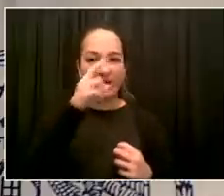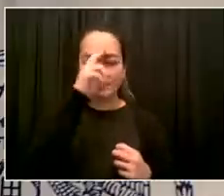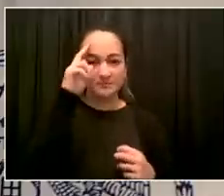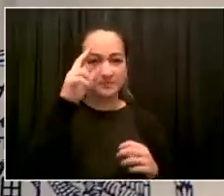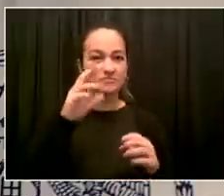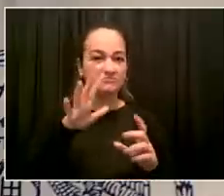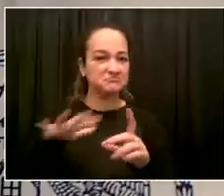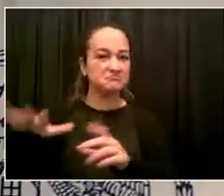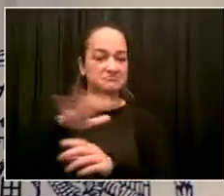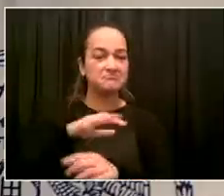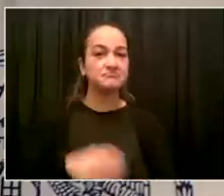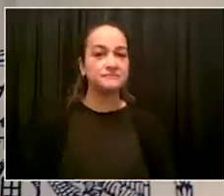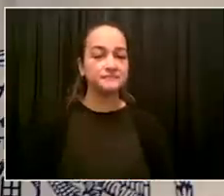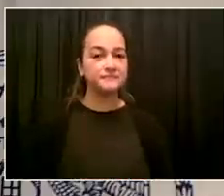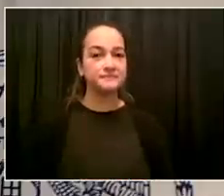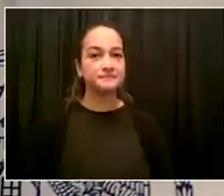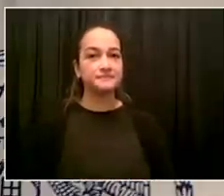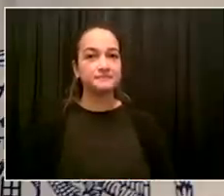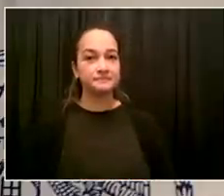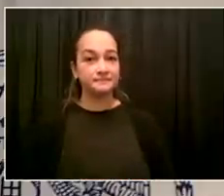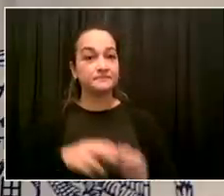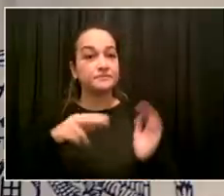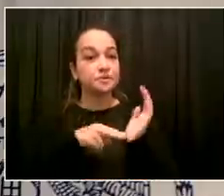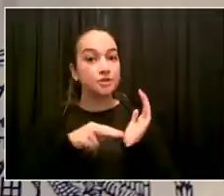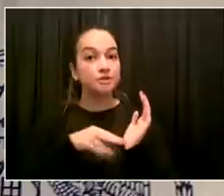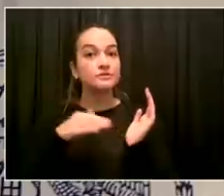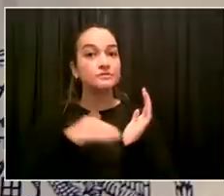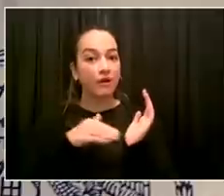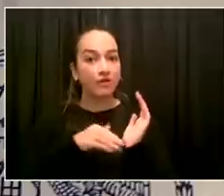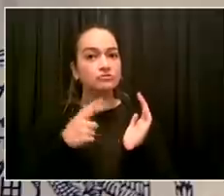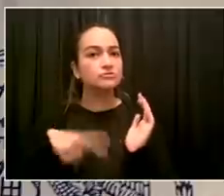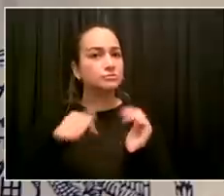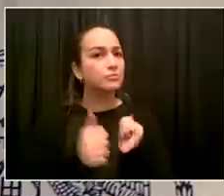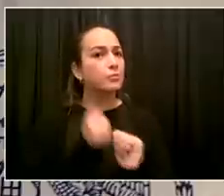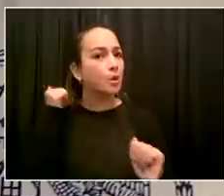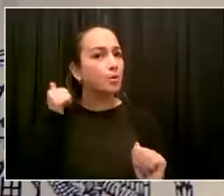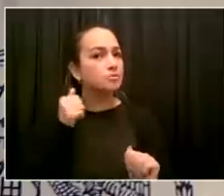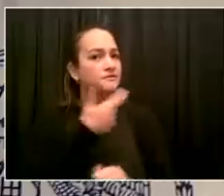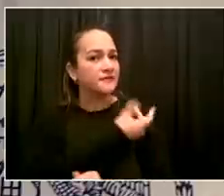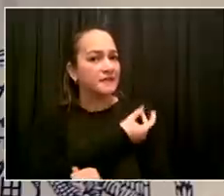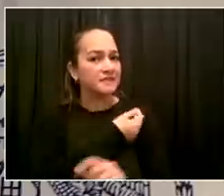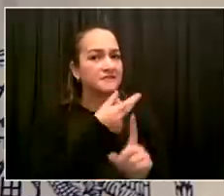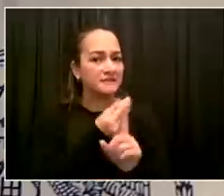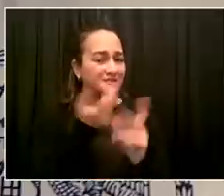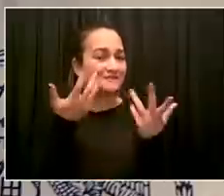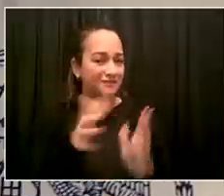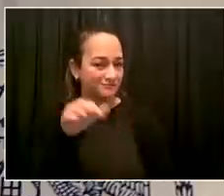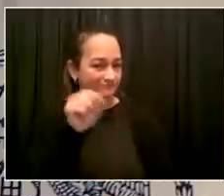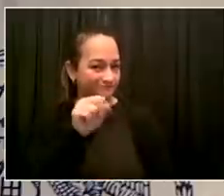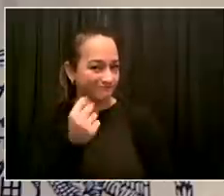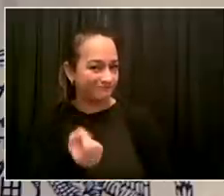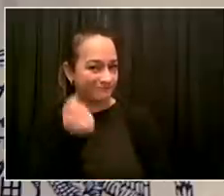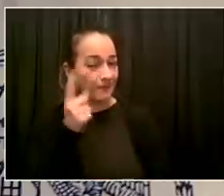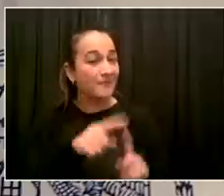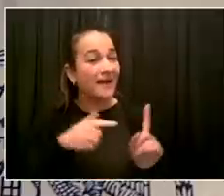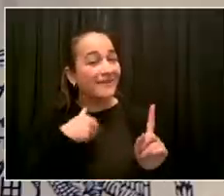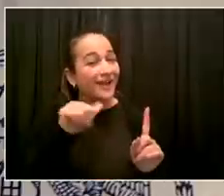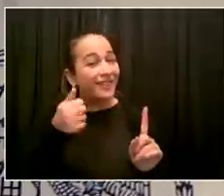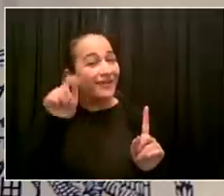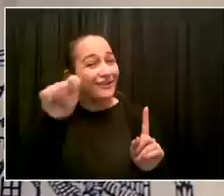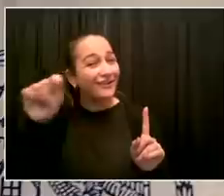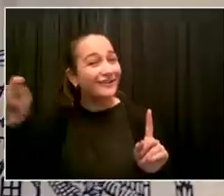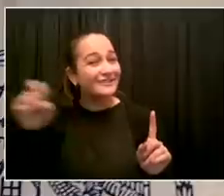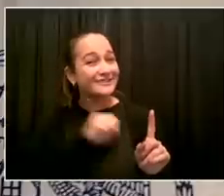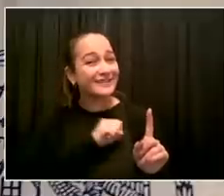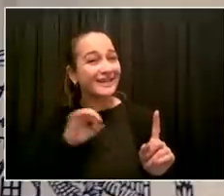understanding is that less well-paid workers are vaccinated at lower rates. So how many healthcare workers do you expect to put on leave